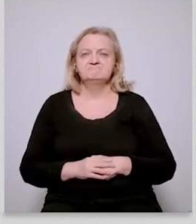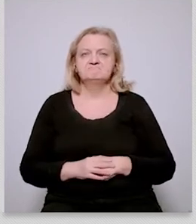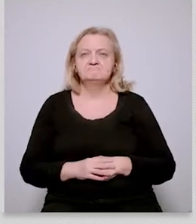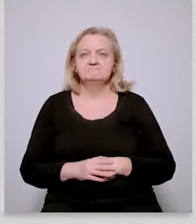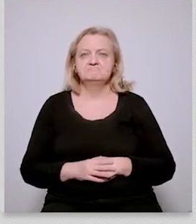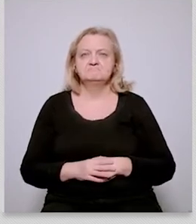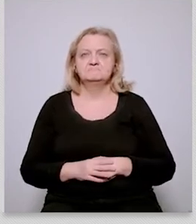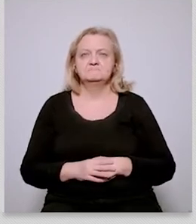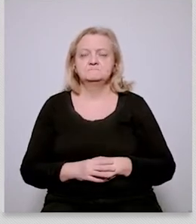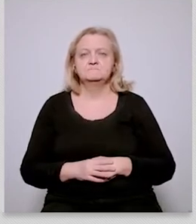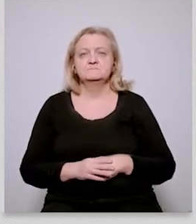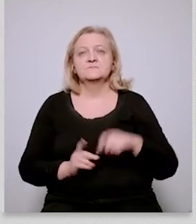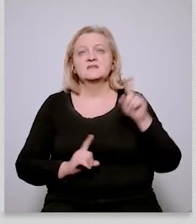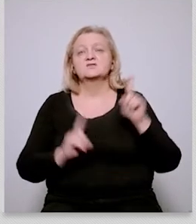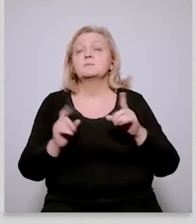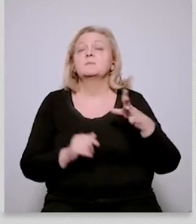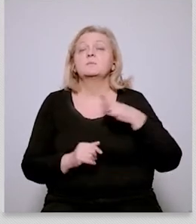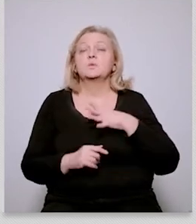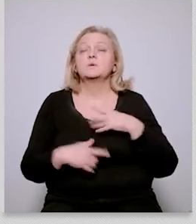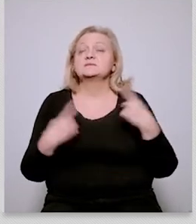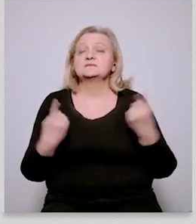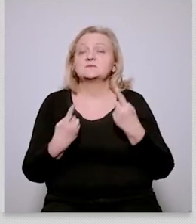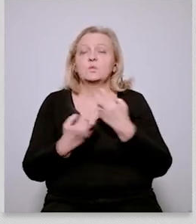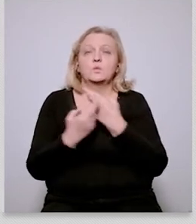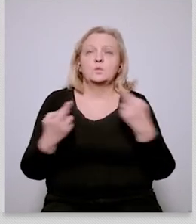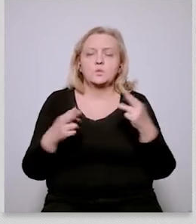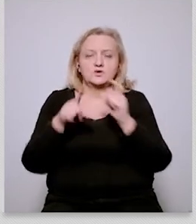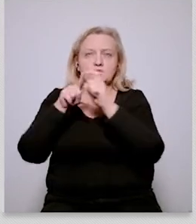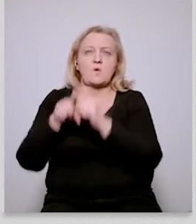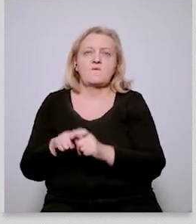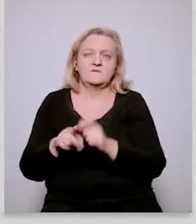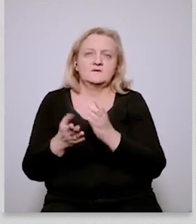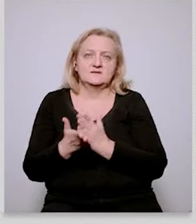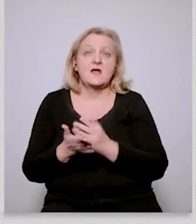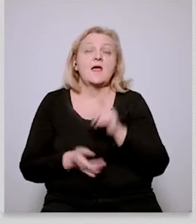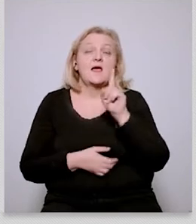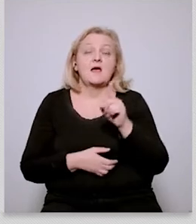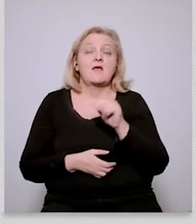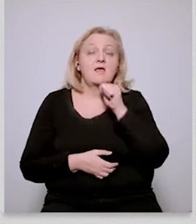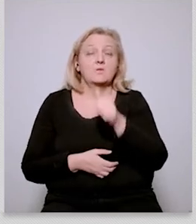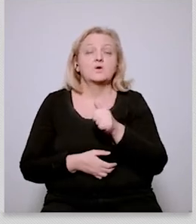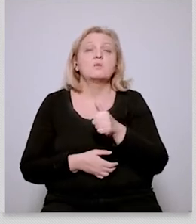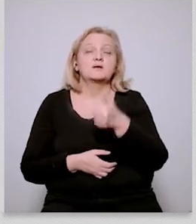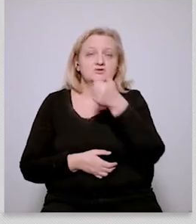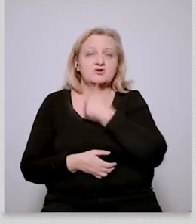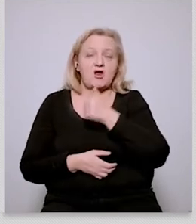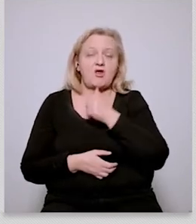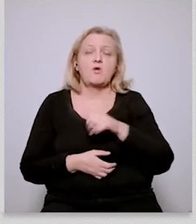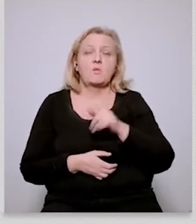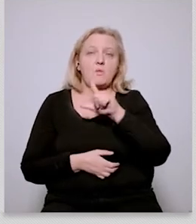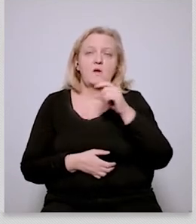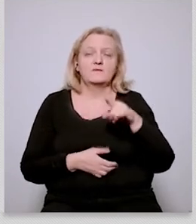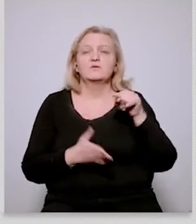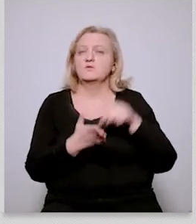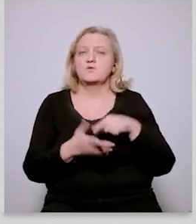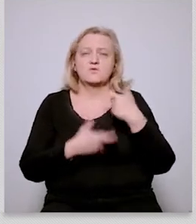and one of the things that the green deal doesn't do is precisely that right it's a kind of one size fits all